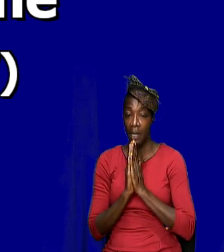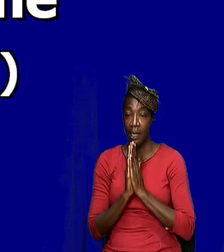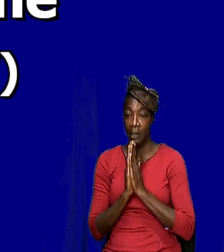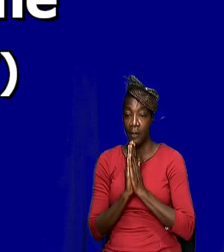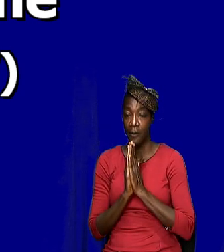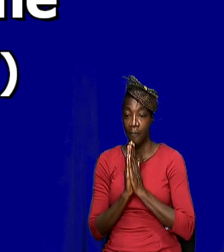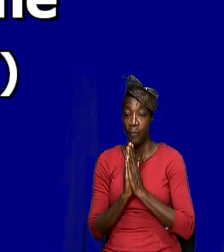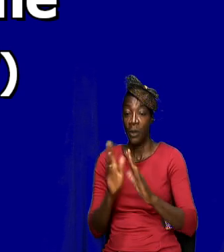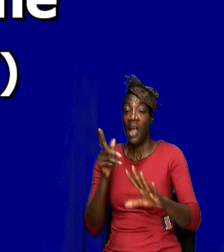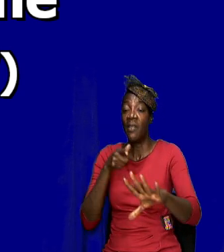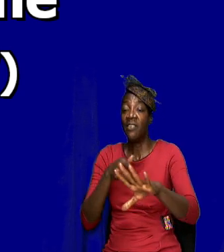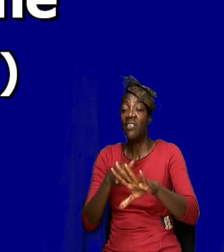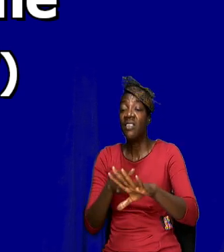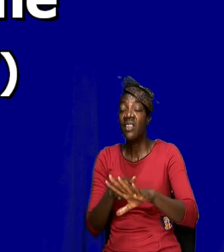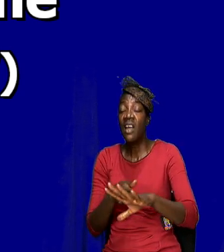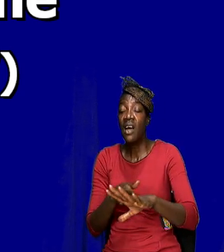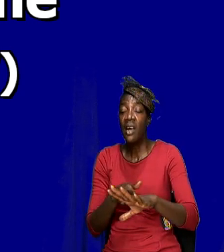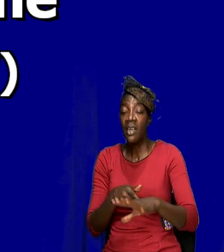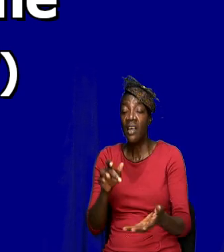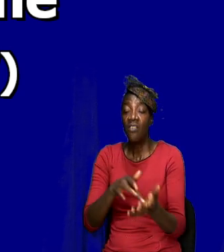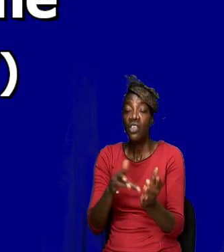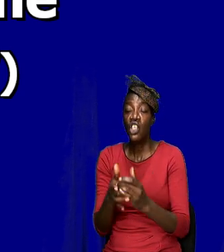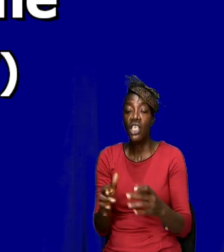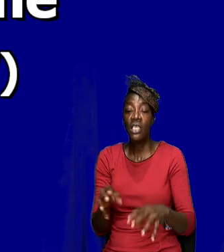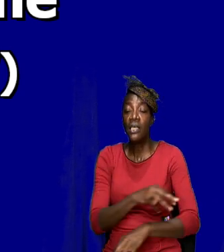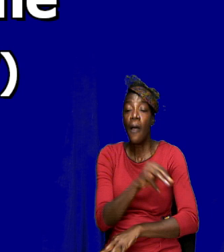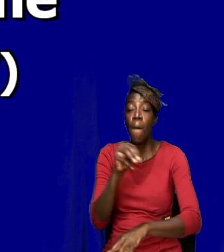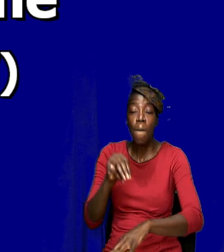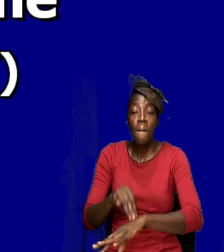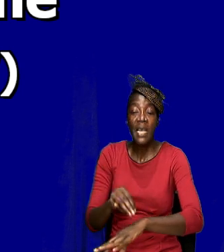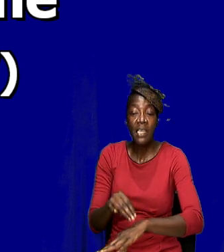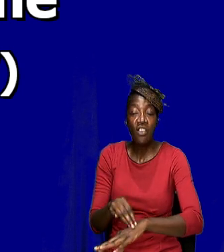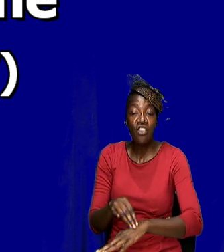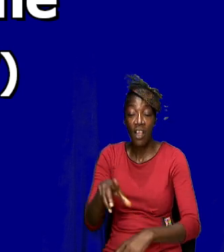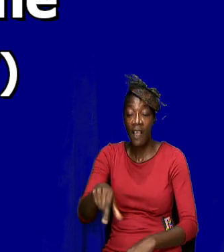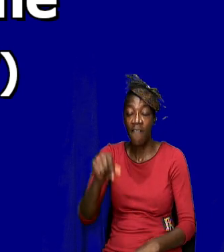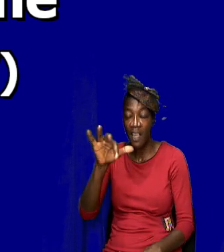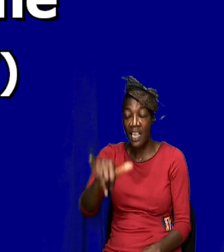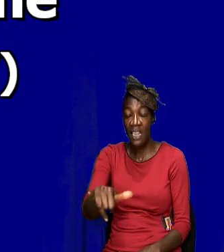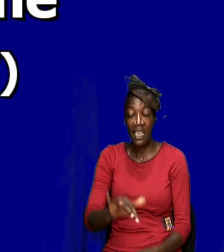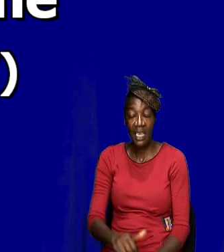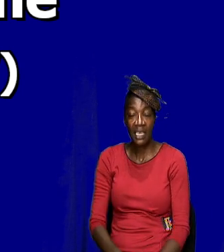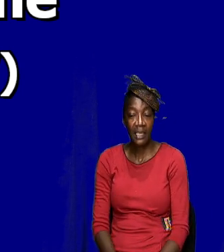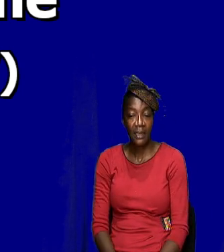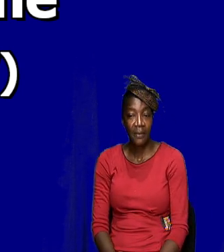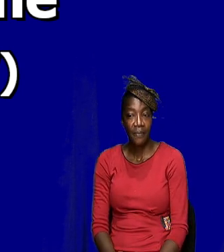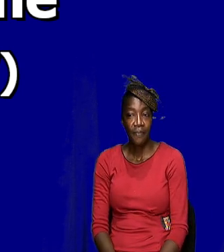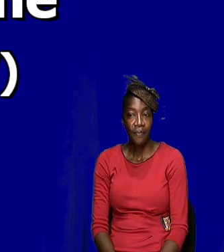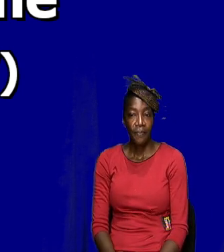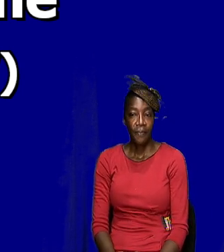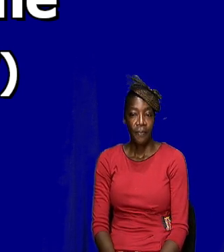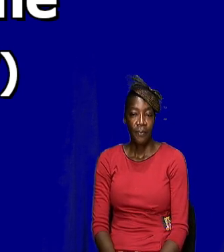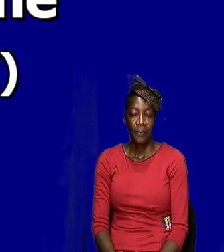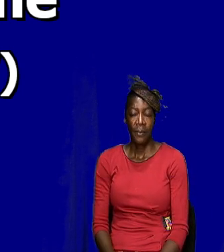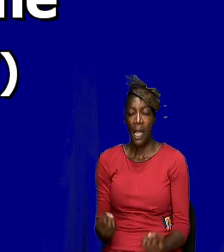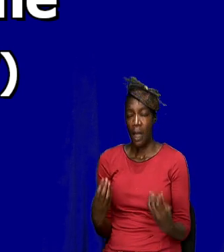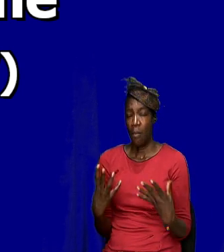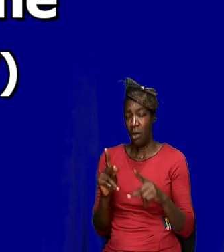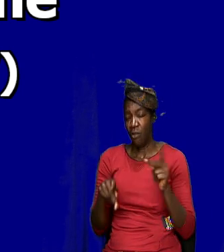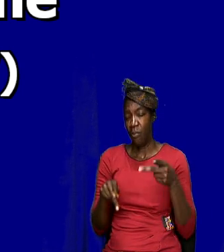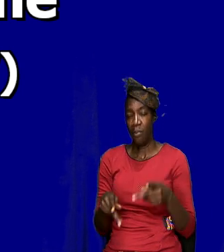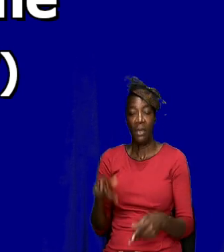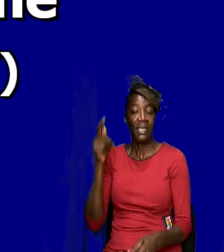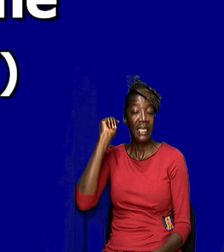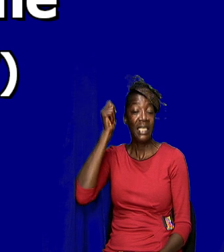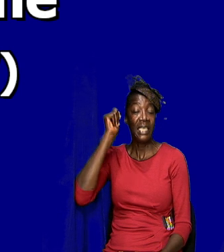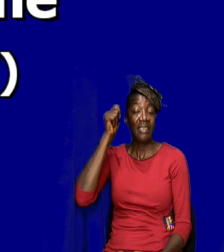initiation of his ministry. And you'll find that several persons will testify